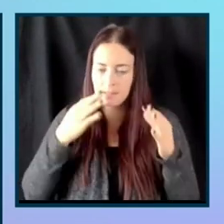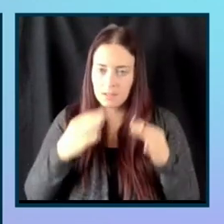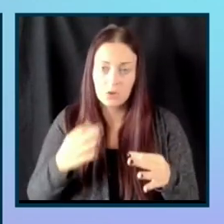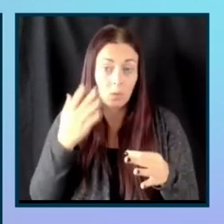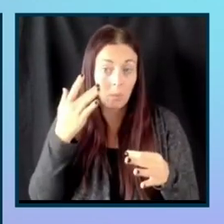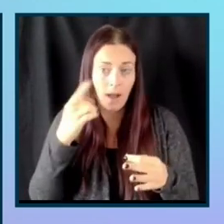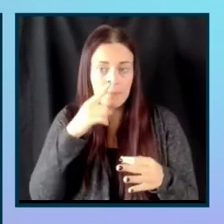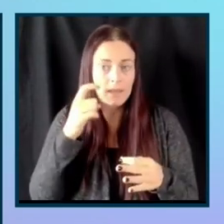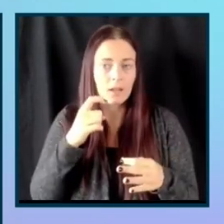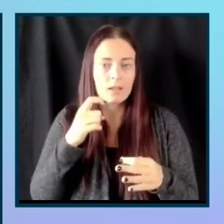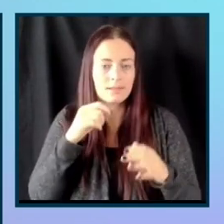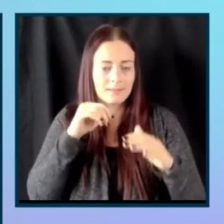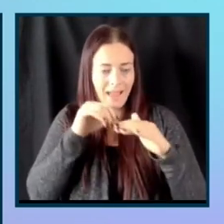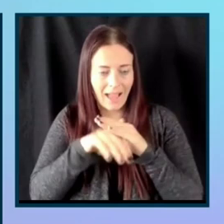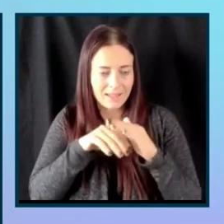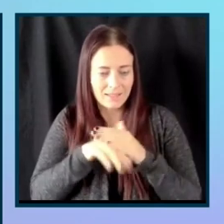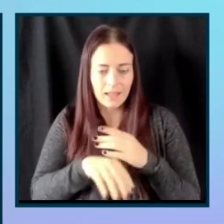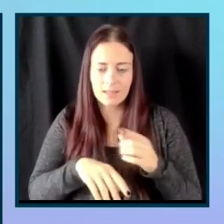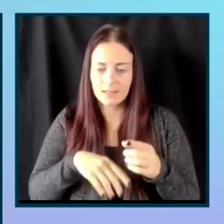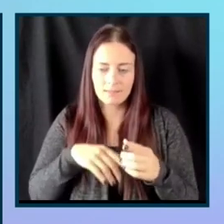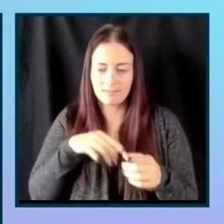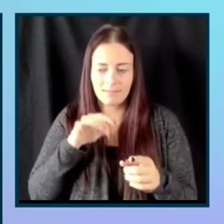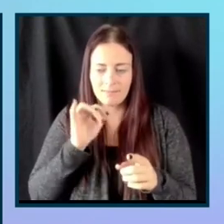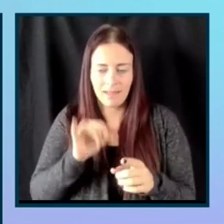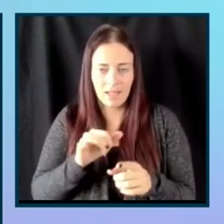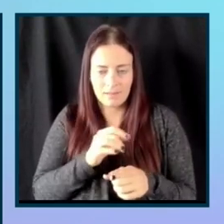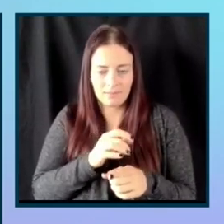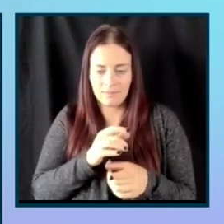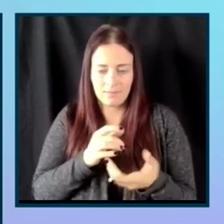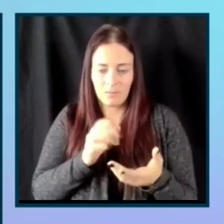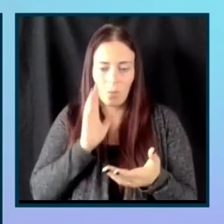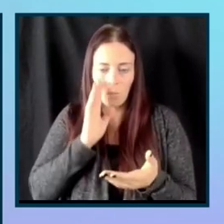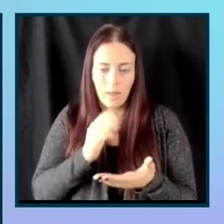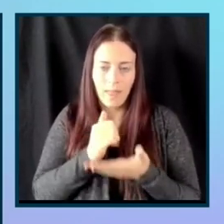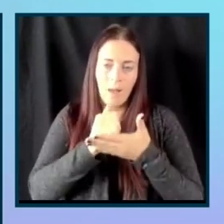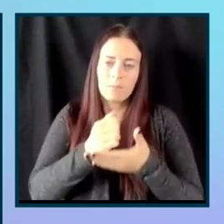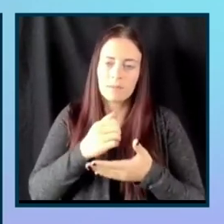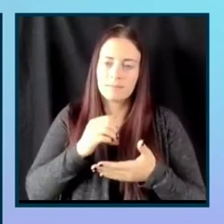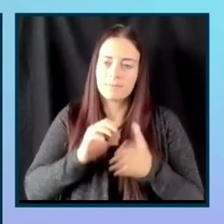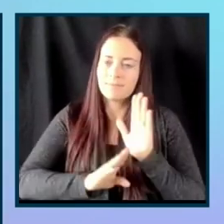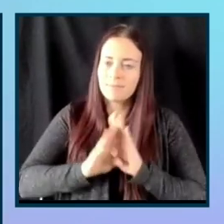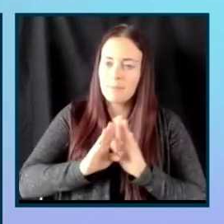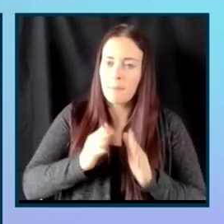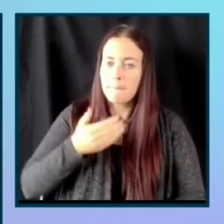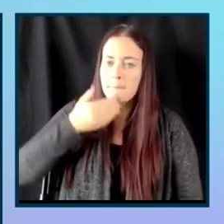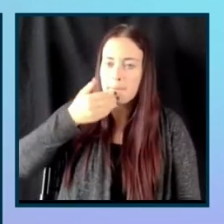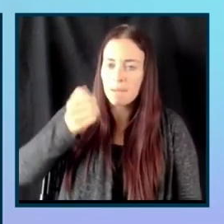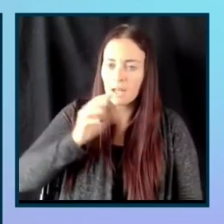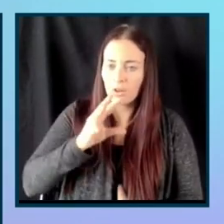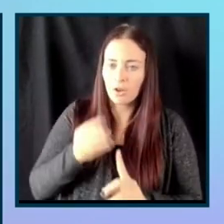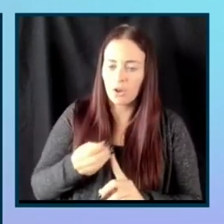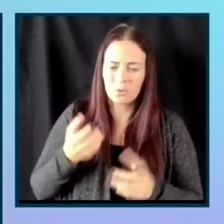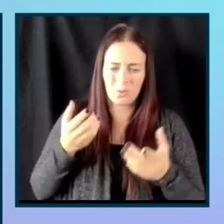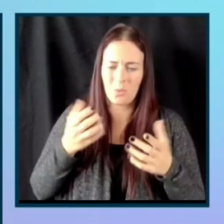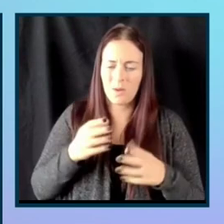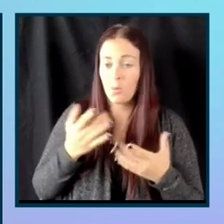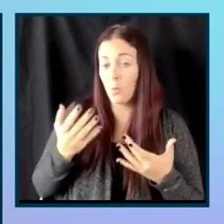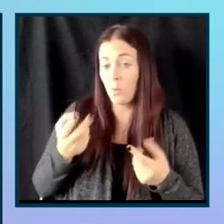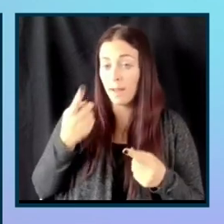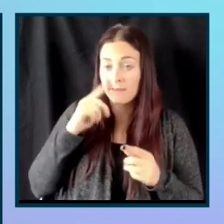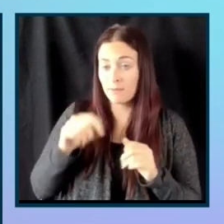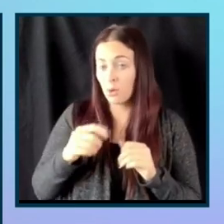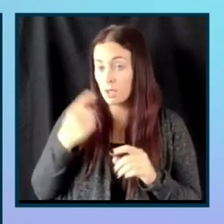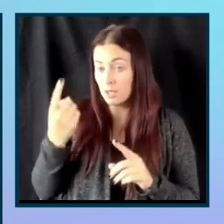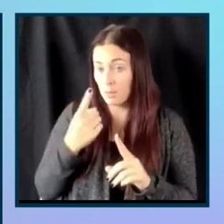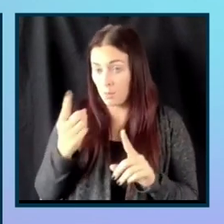make for a better, uh, a better culture. Um, and so don't wait for someone to ask you, um, you